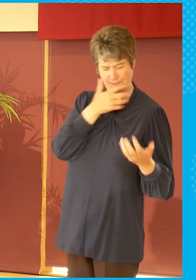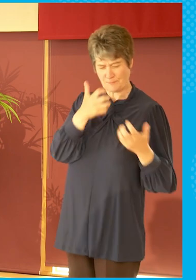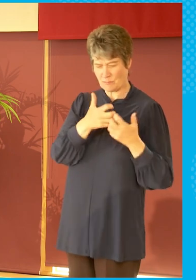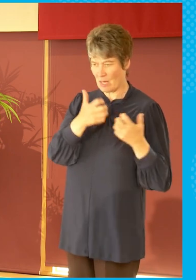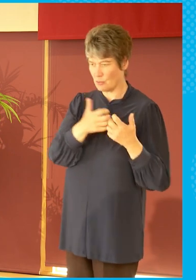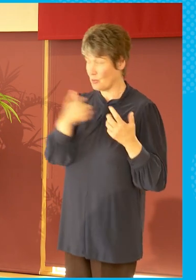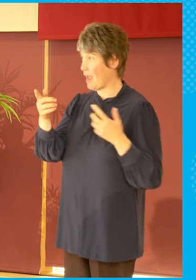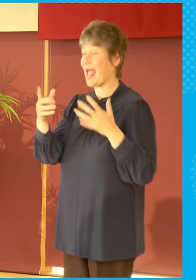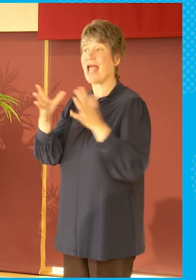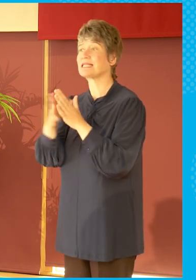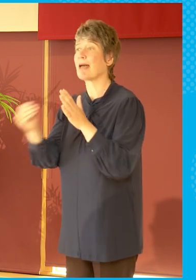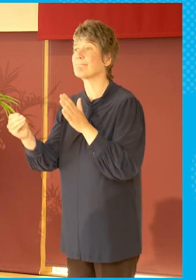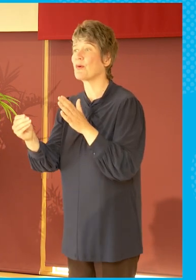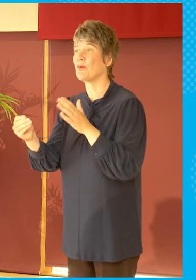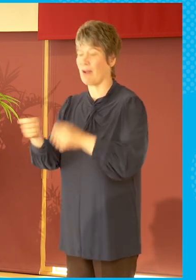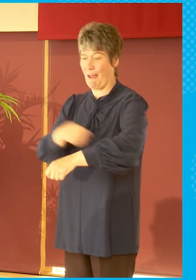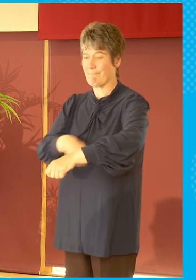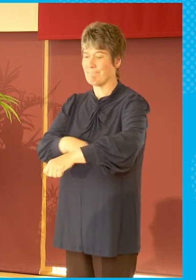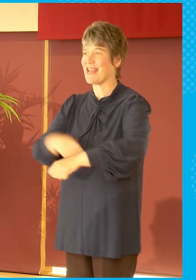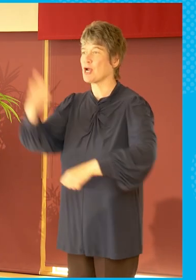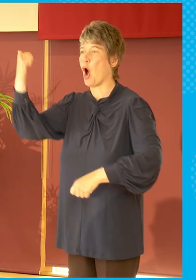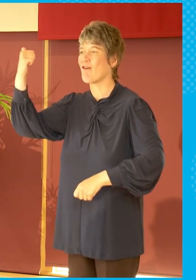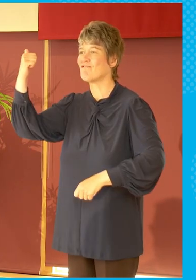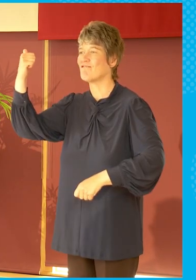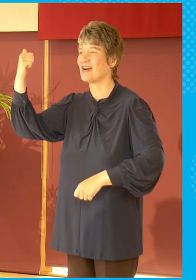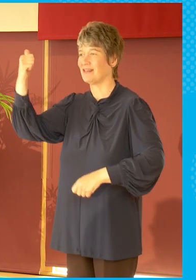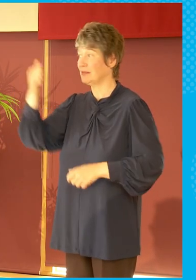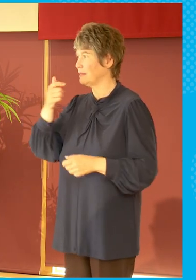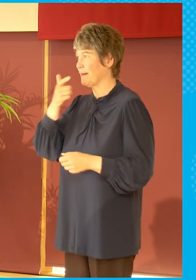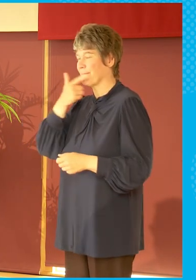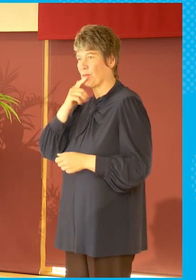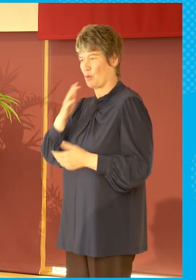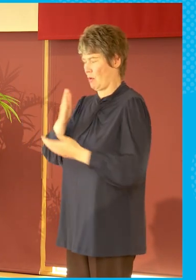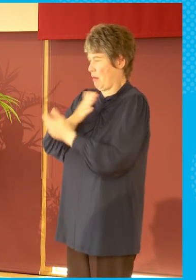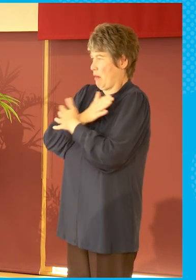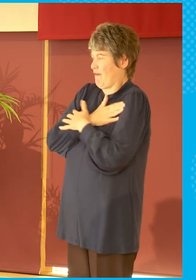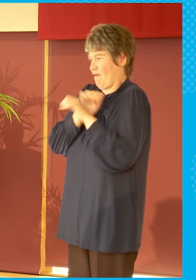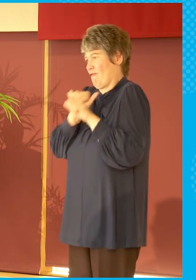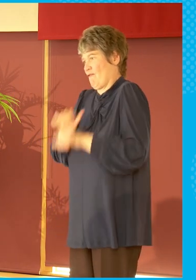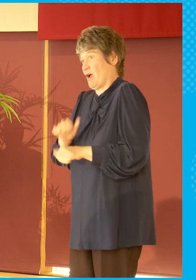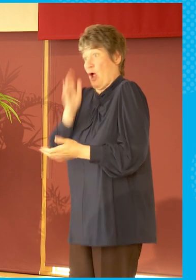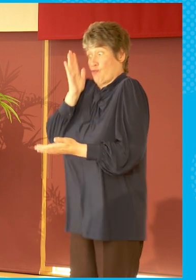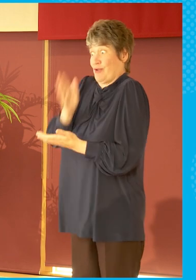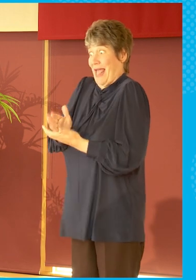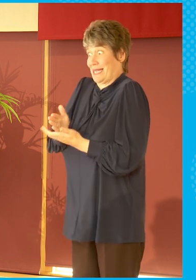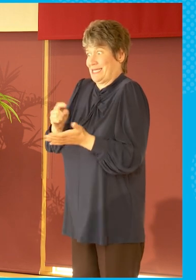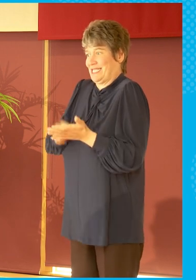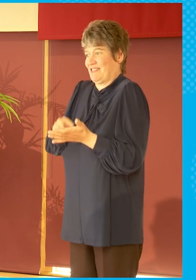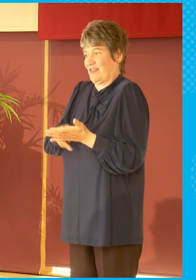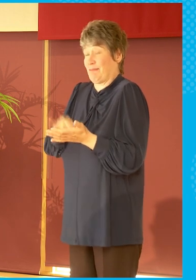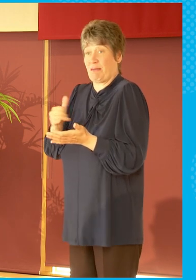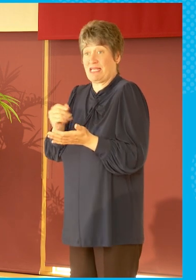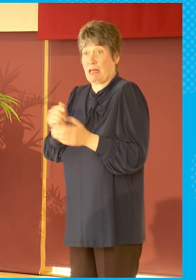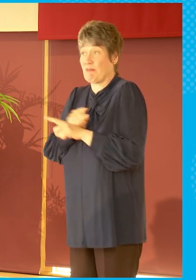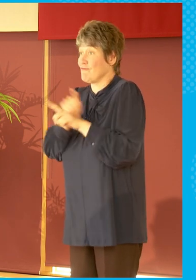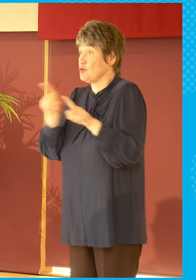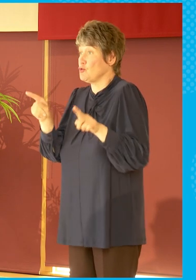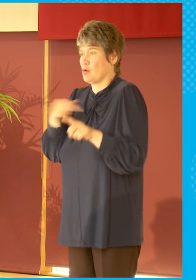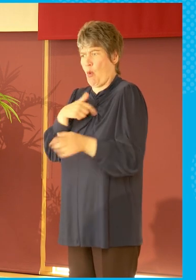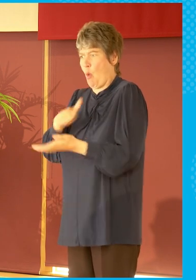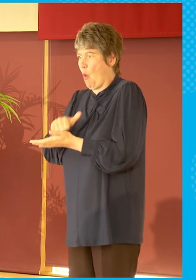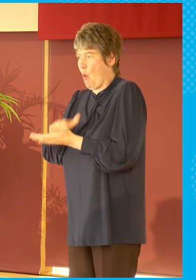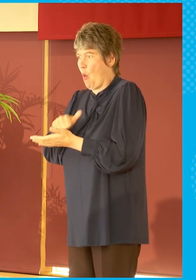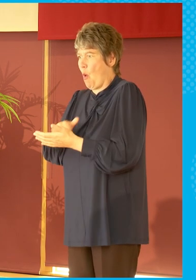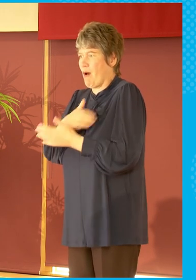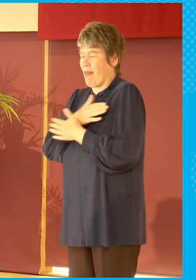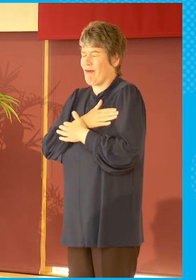bake-off, people tune in, they invest in it, the reality TV. It might be for some of you in this room. I know, Claire, we spoke before and I